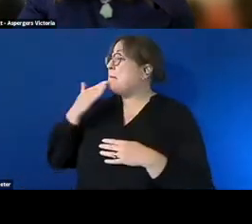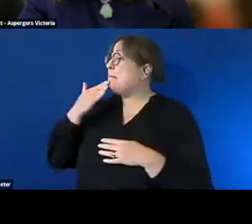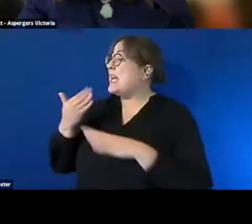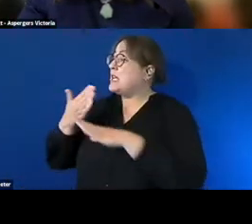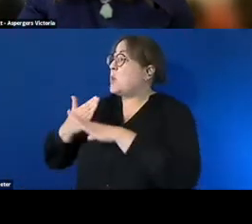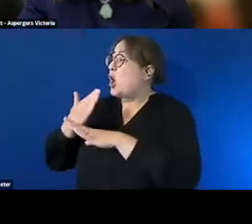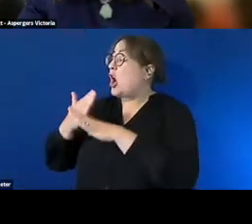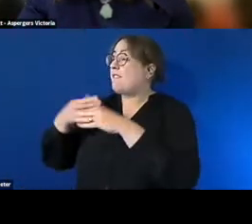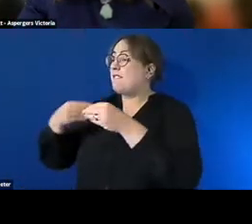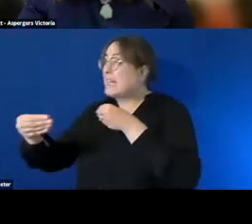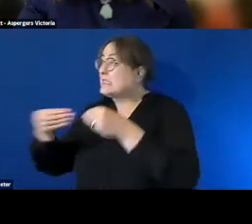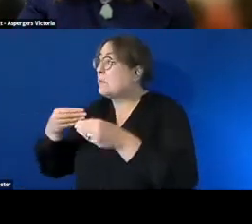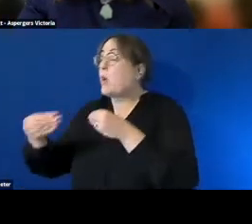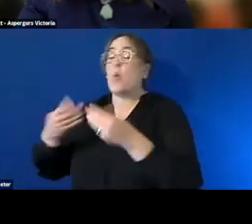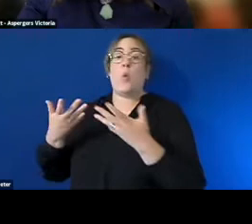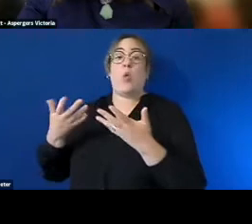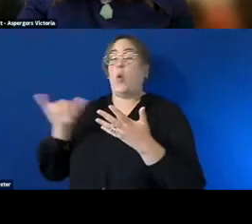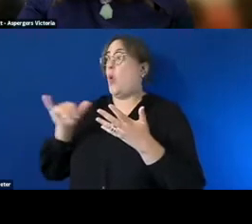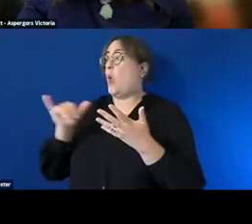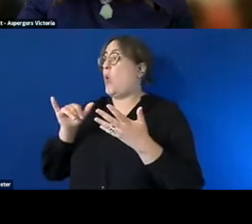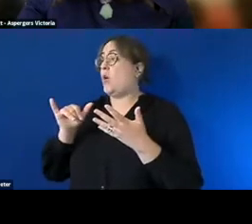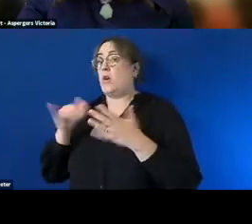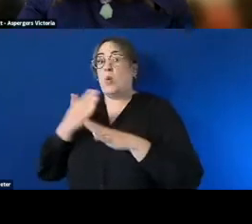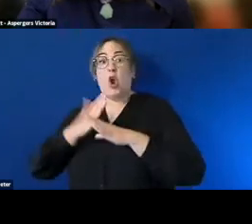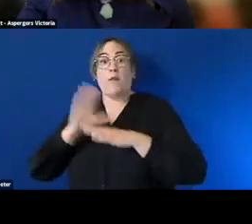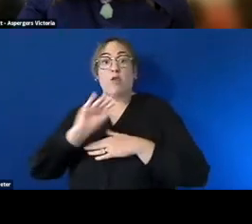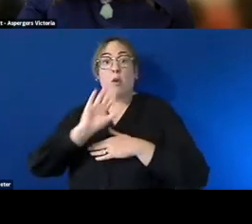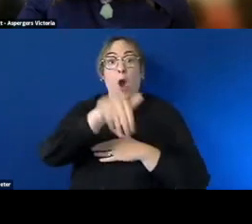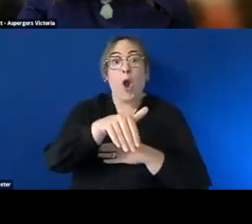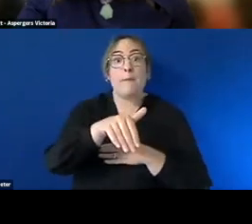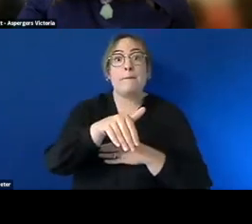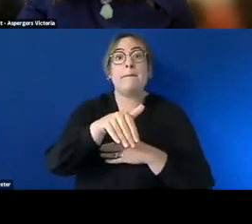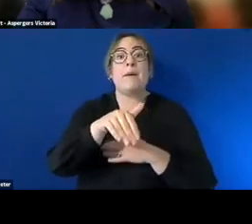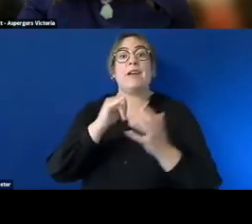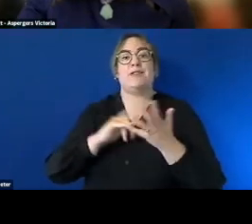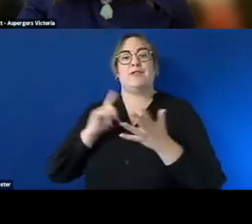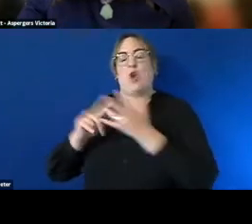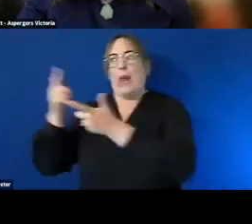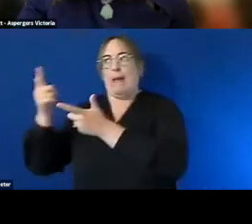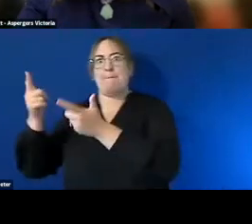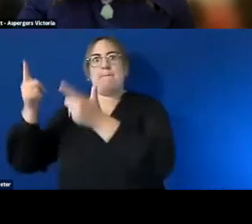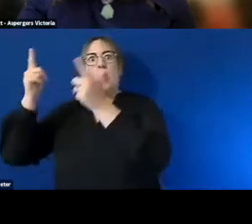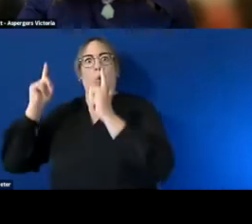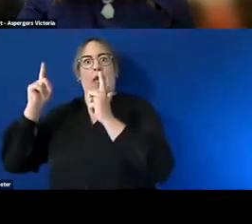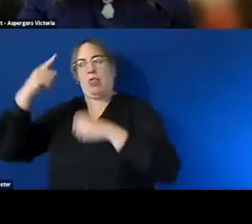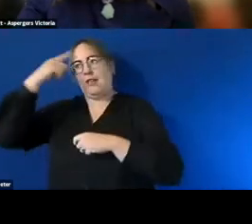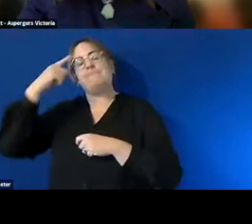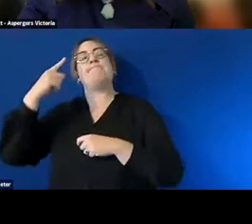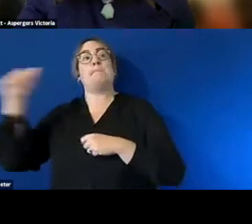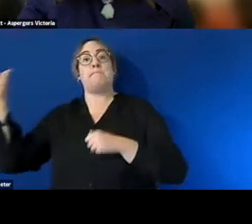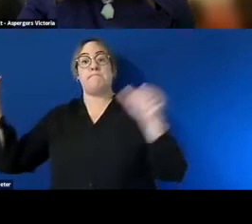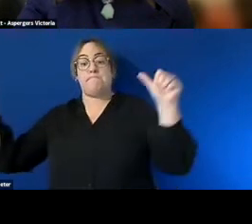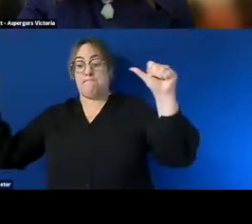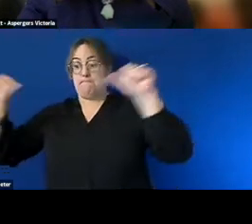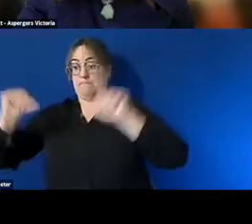conditions including working from home so for the employers out there when we're thinking about bringing our workplaces back after covert think about